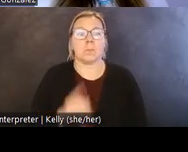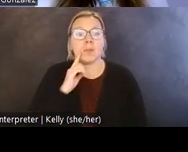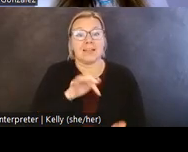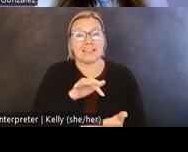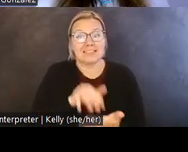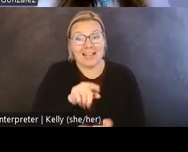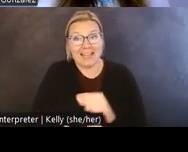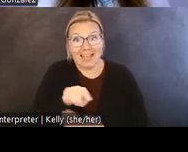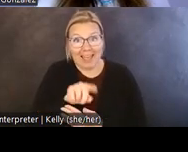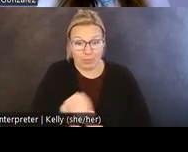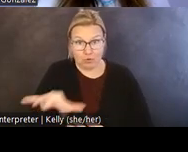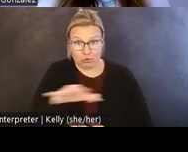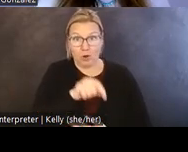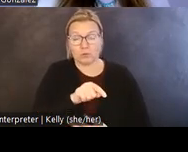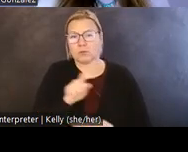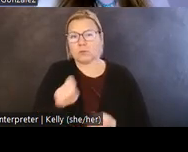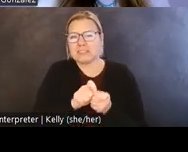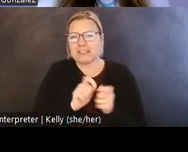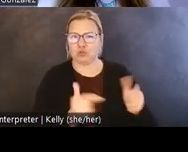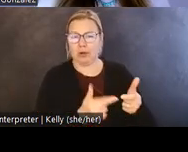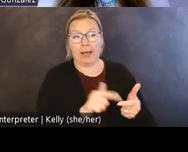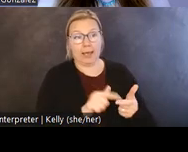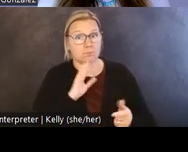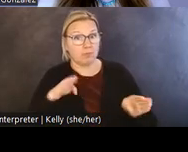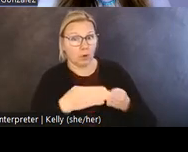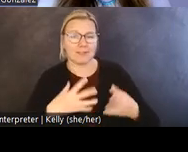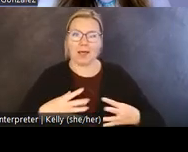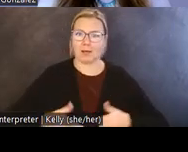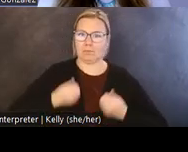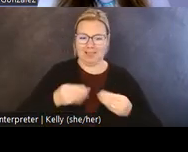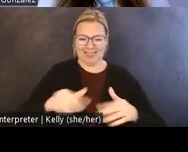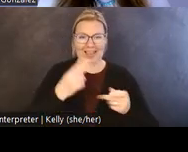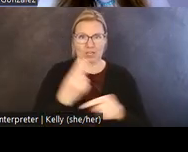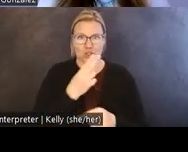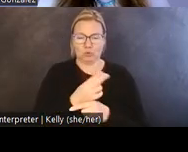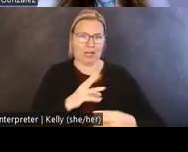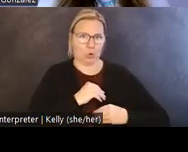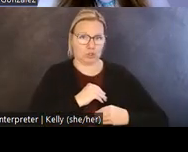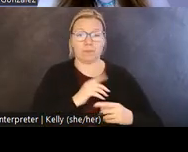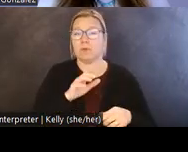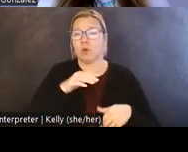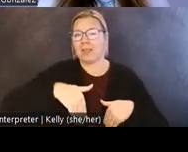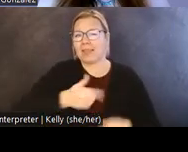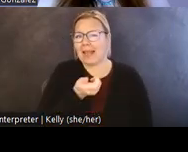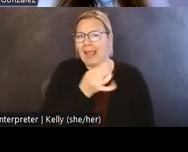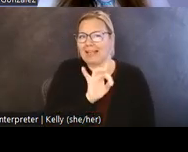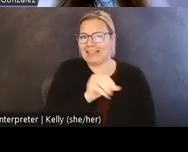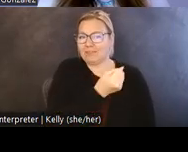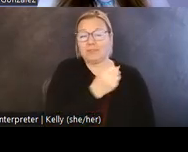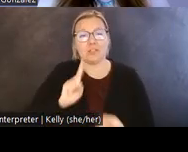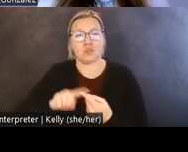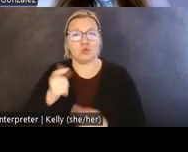Grounds focused on the evaluation of land use and ownership on the reservation from the late 1850s until the allotment period of the